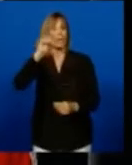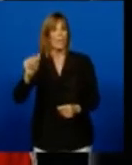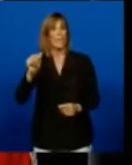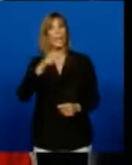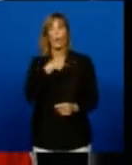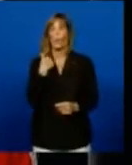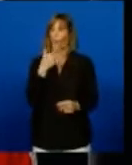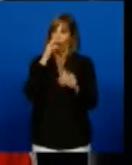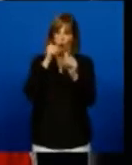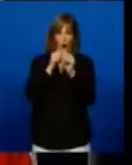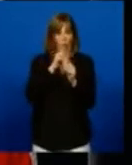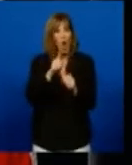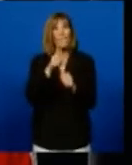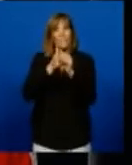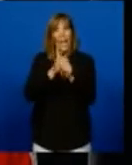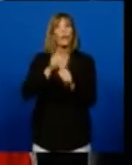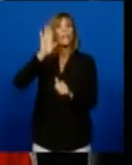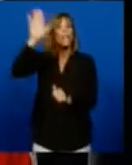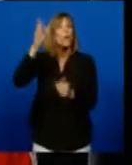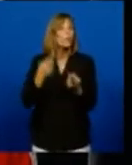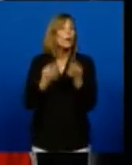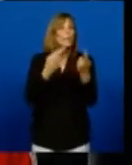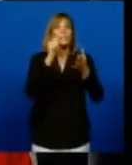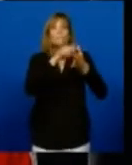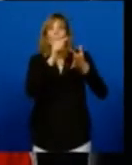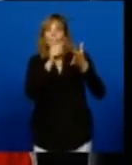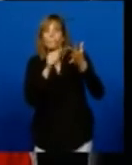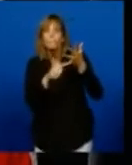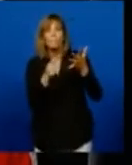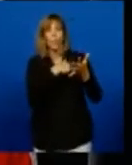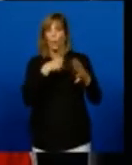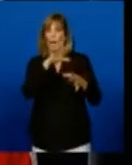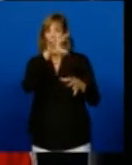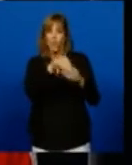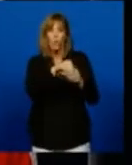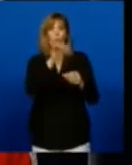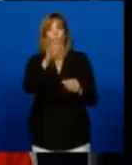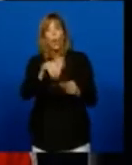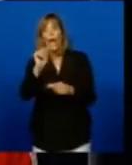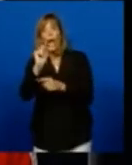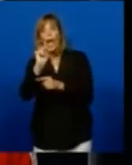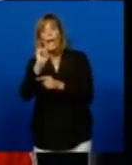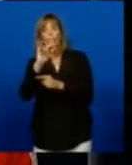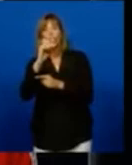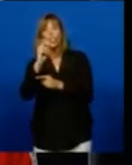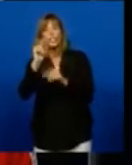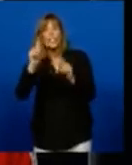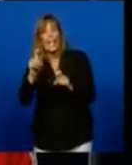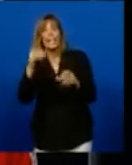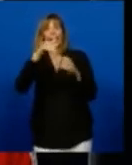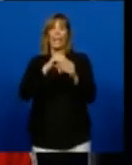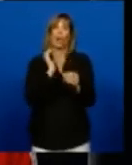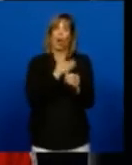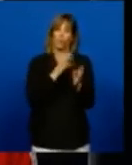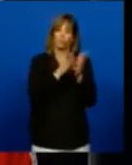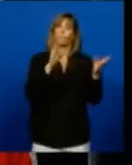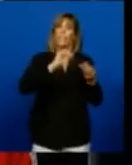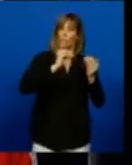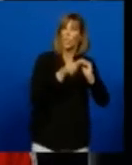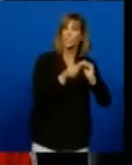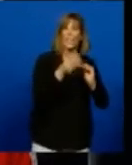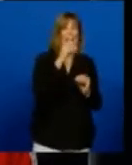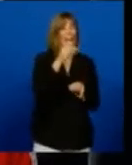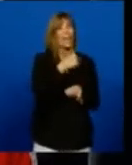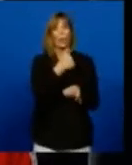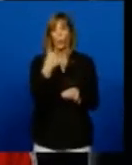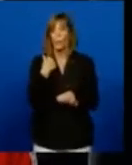recommendation to include that in our overall numbers, I agreed with that. It gives us a truer picture of what's going on in the state of Iowa. And